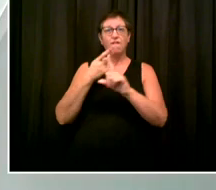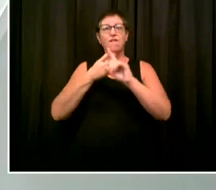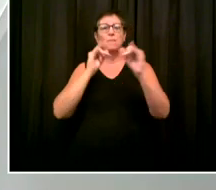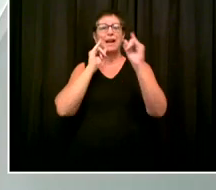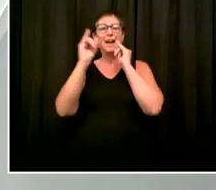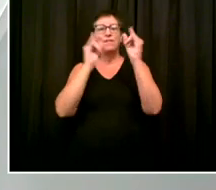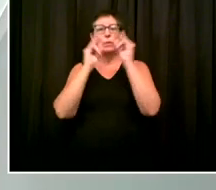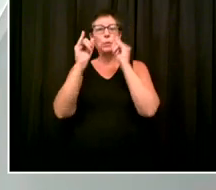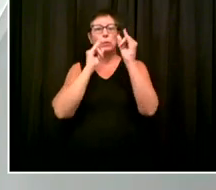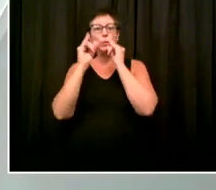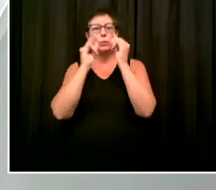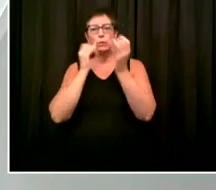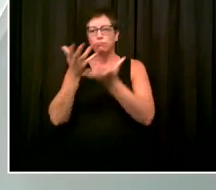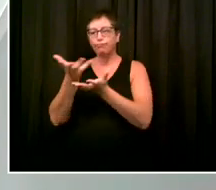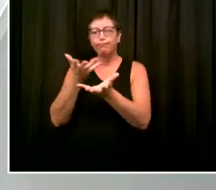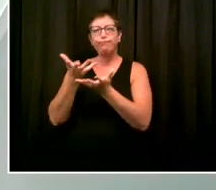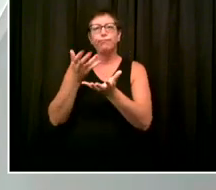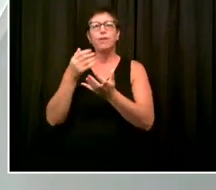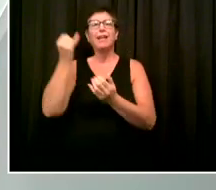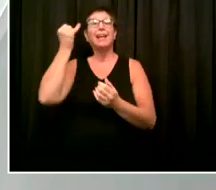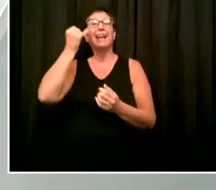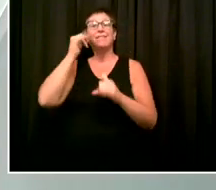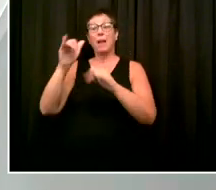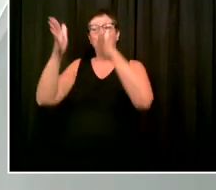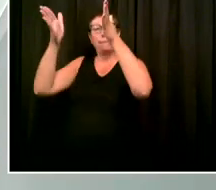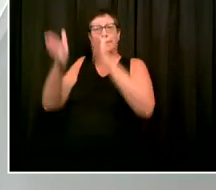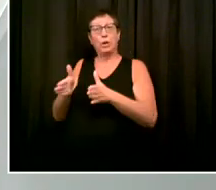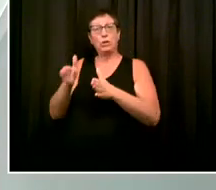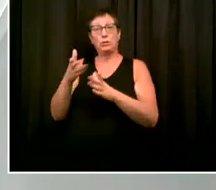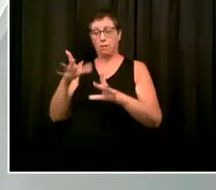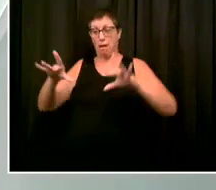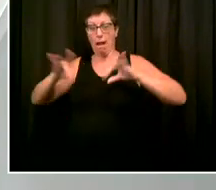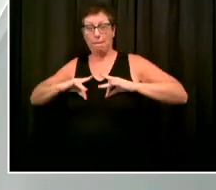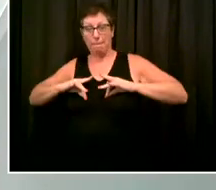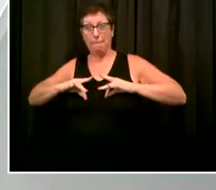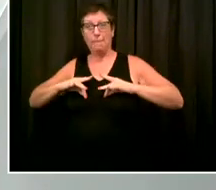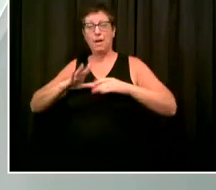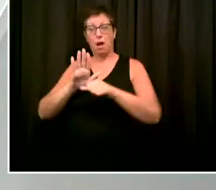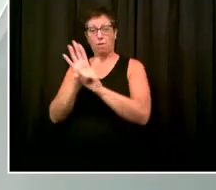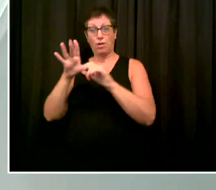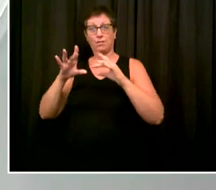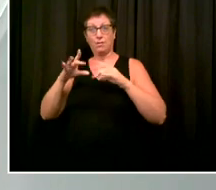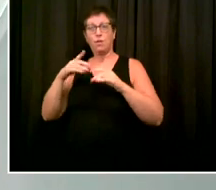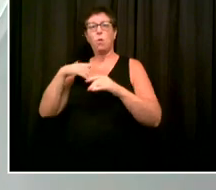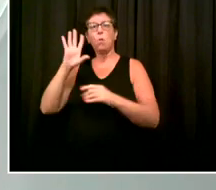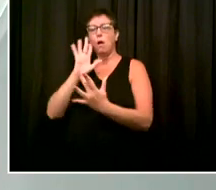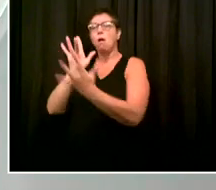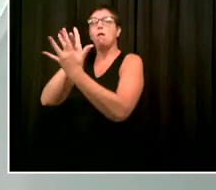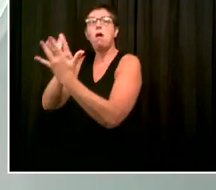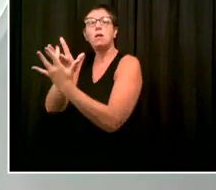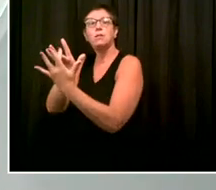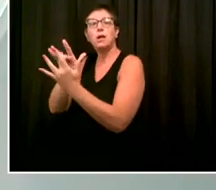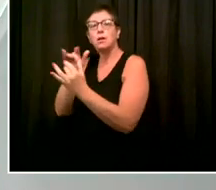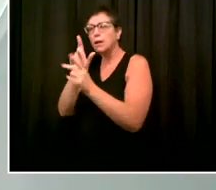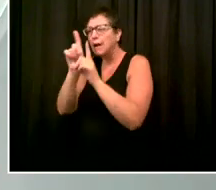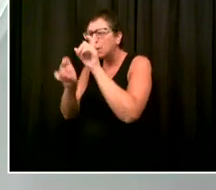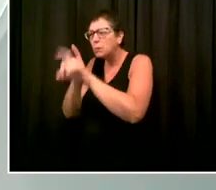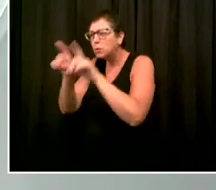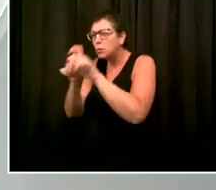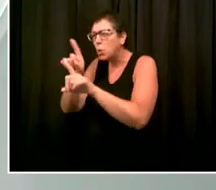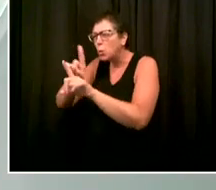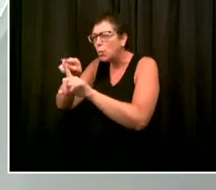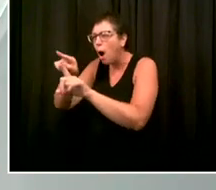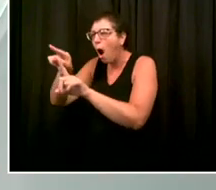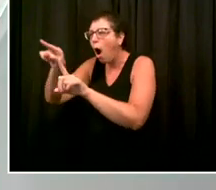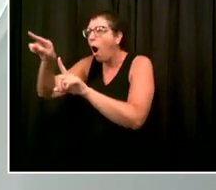they are interviewed by our test and trace team. As part of that interview, they are asked about their travel history. Now,